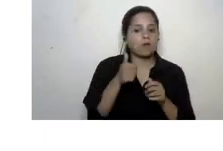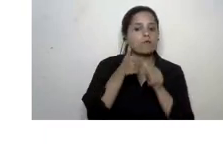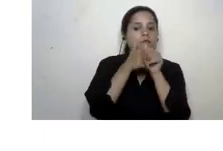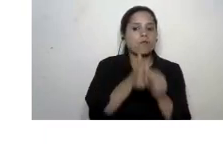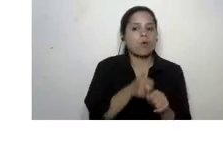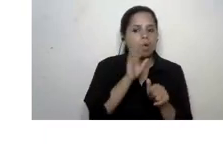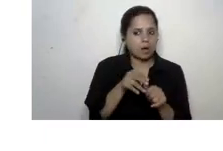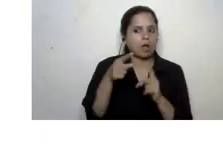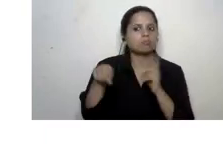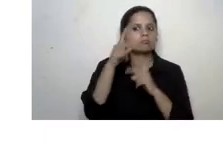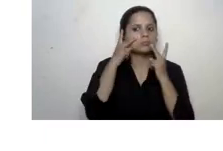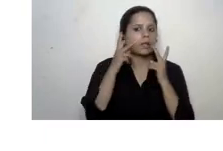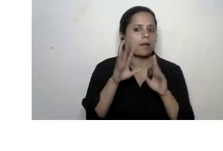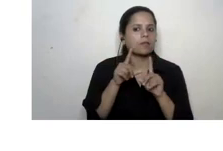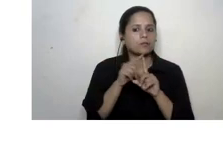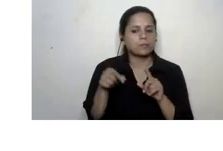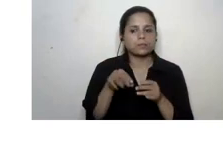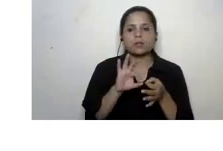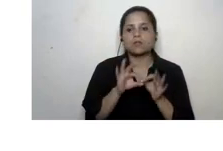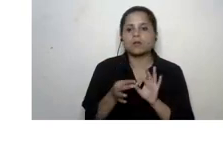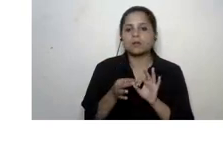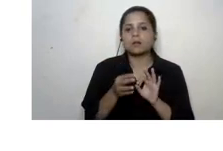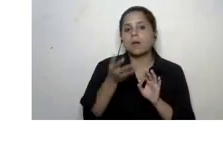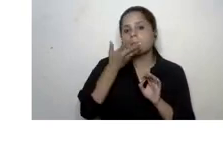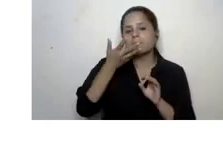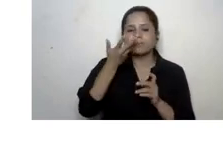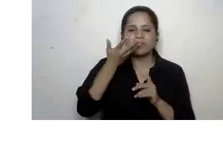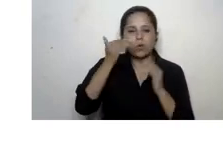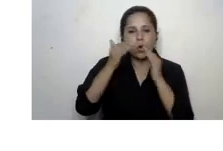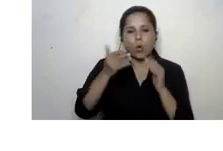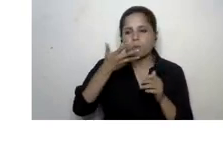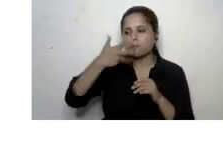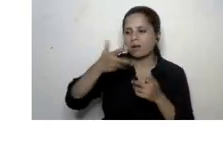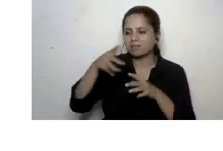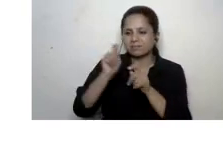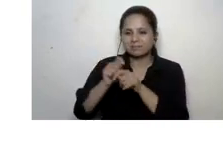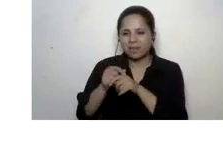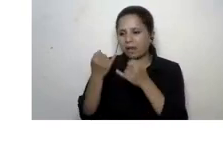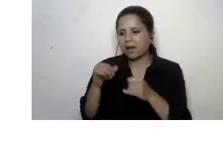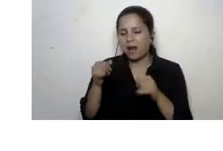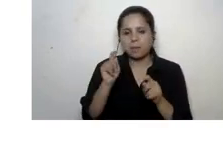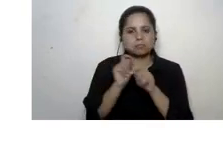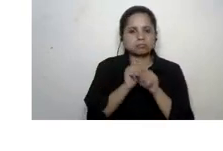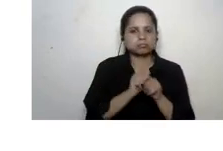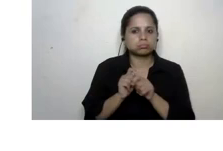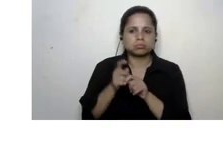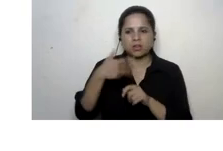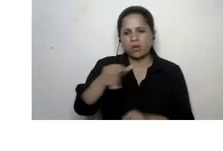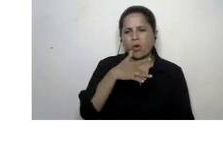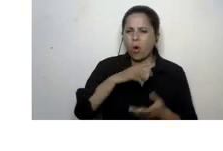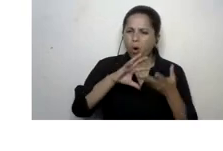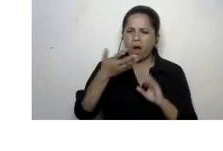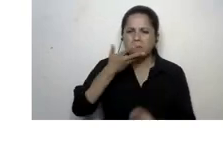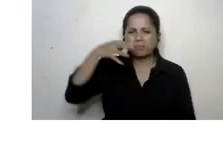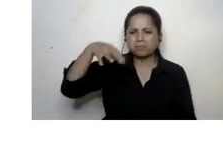and enforcing it um fixing leaks at home it's a very simple fact that all of us have a leaky tap and